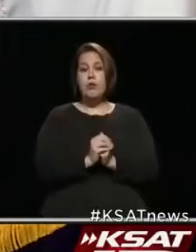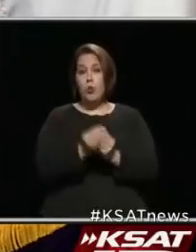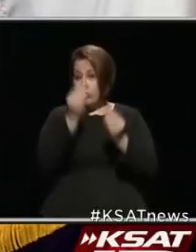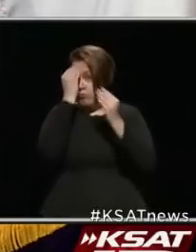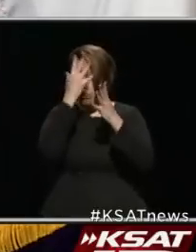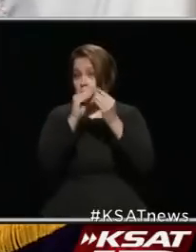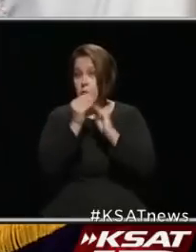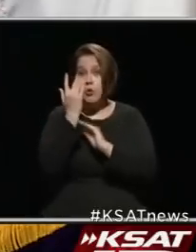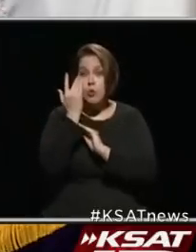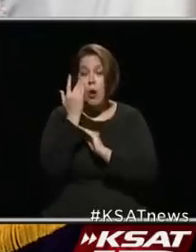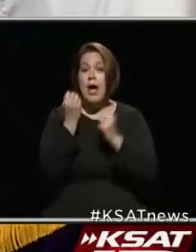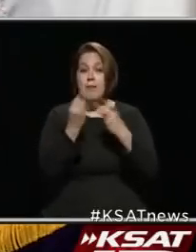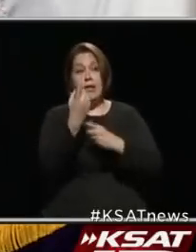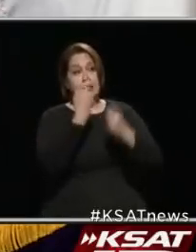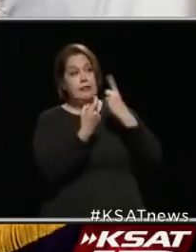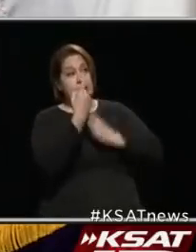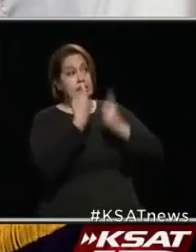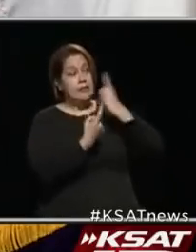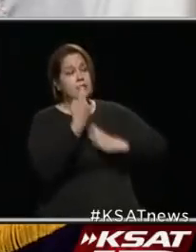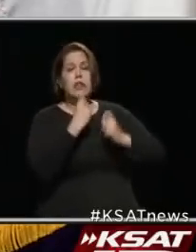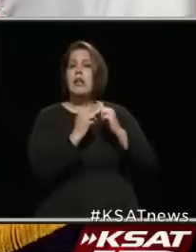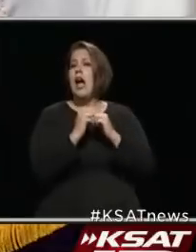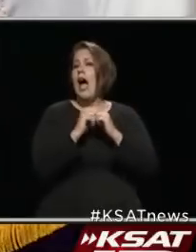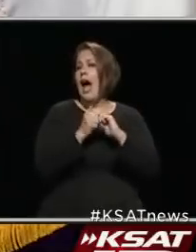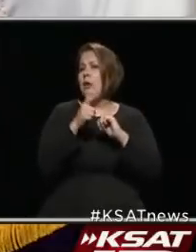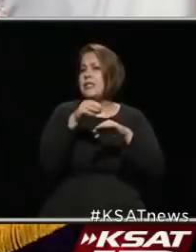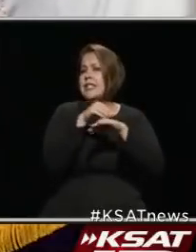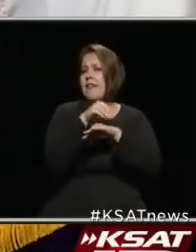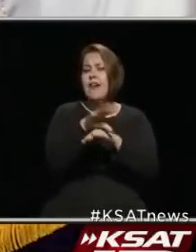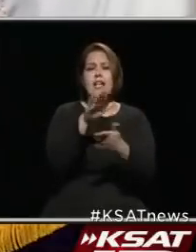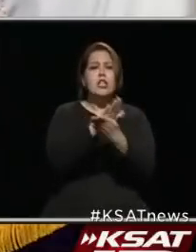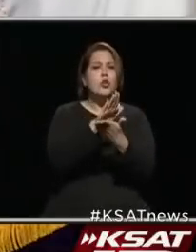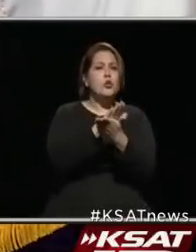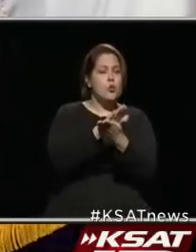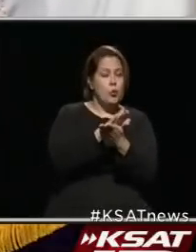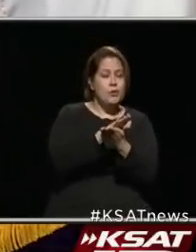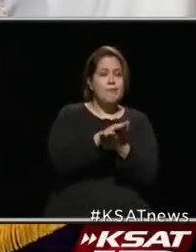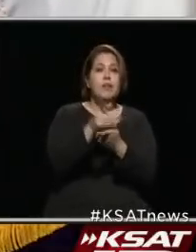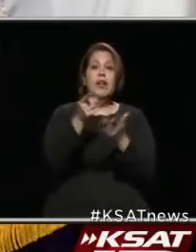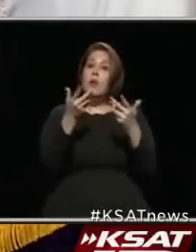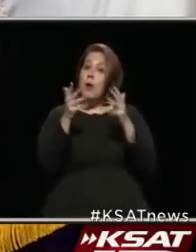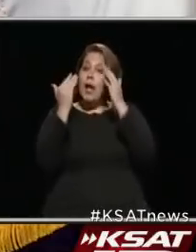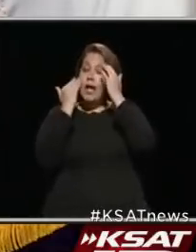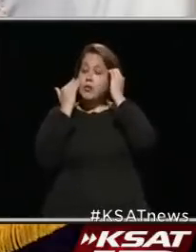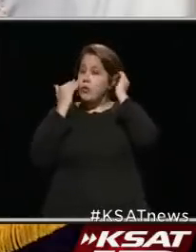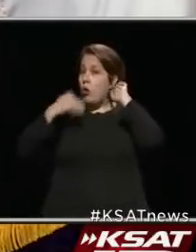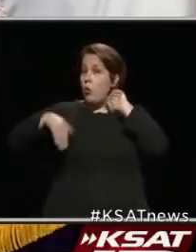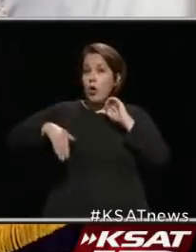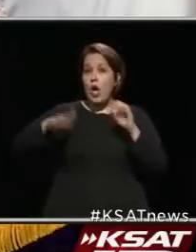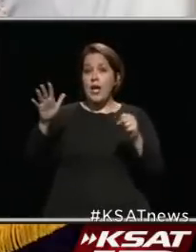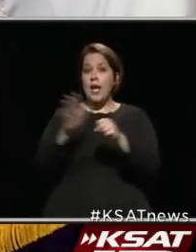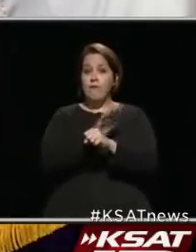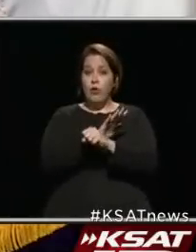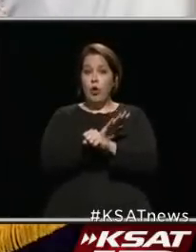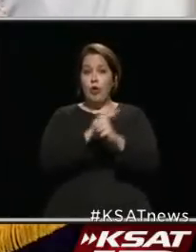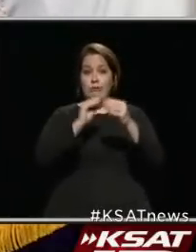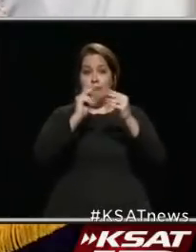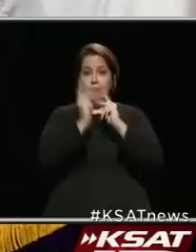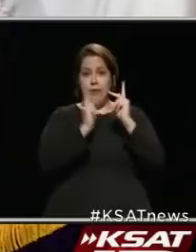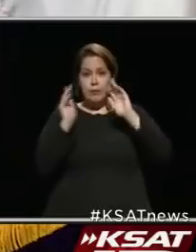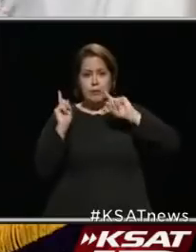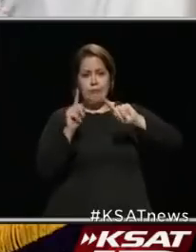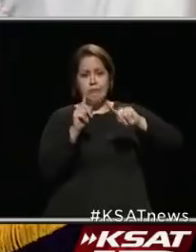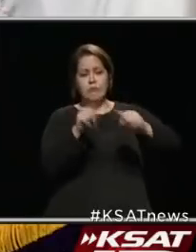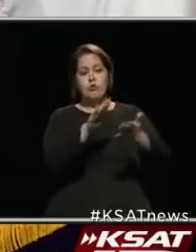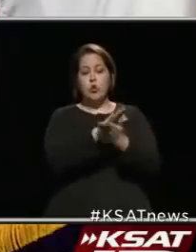numbers because we've gotten a lot of questions about how is this affecting our schools. As you know, we are not yet to full occupancy. So these